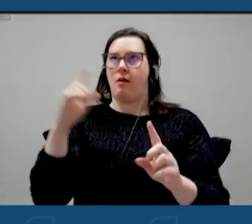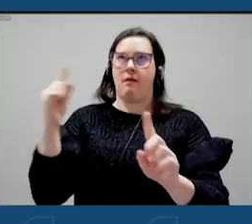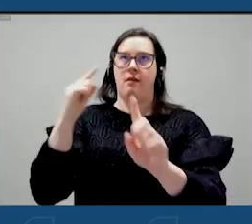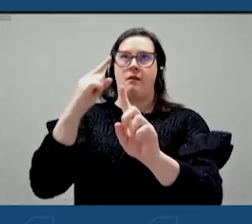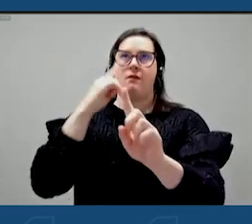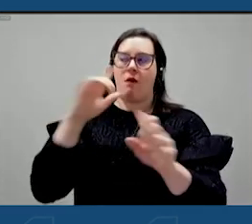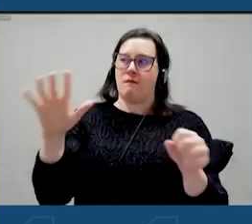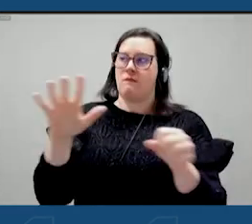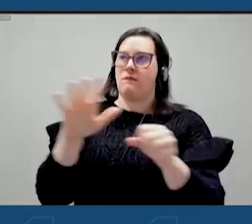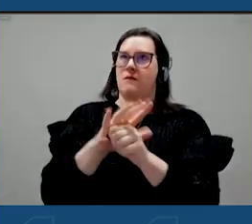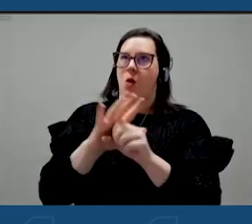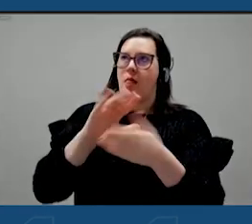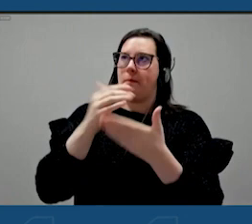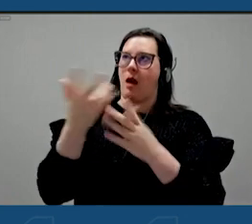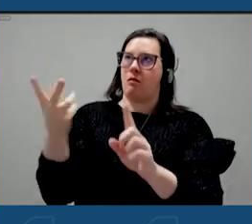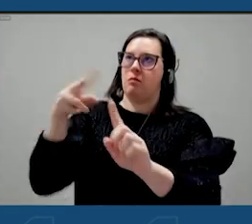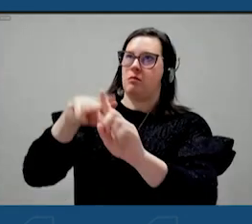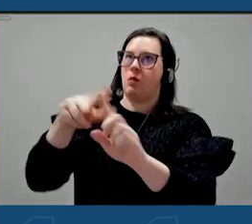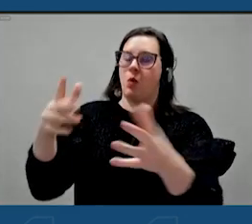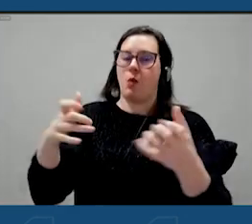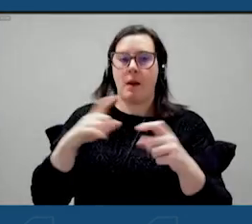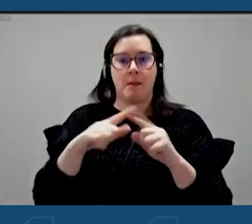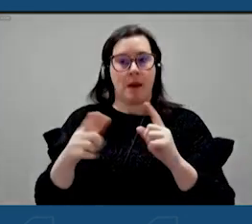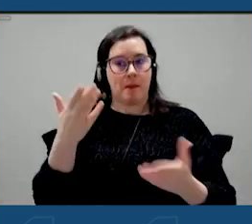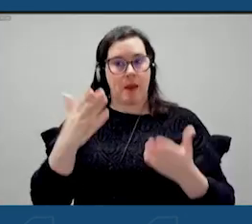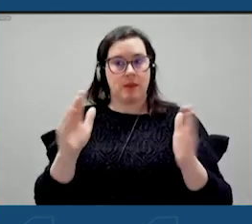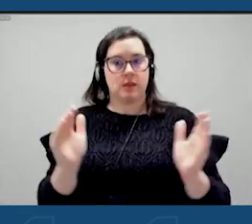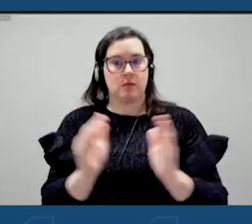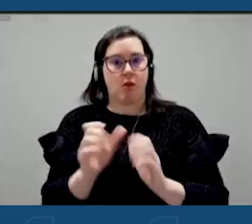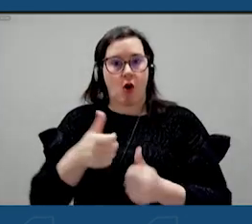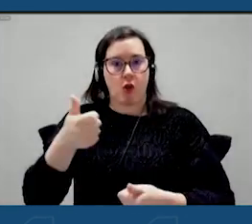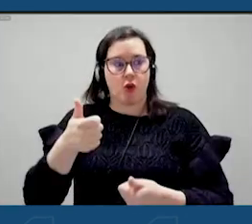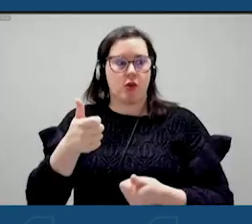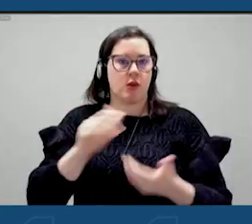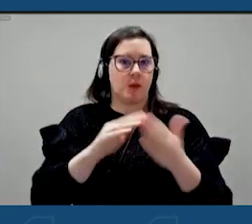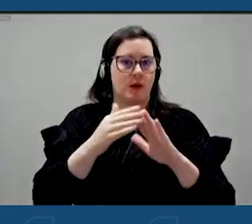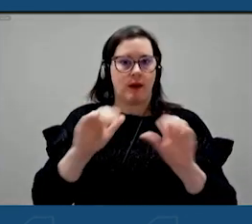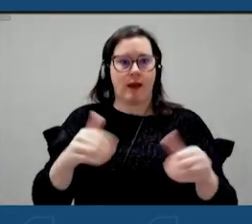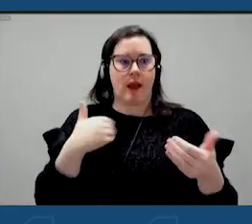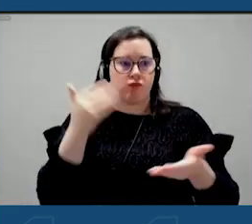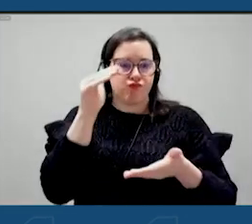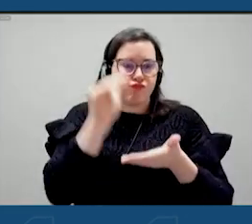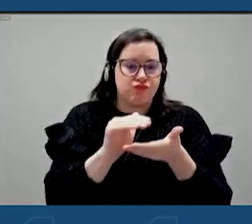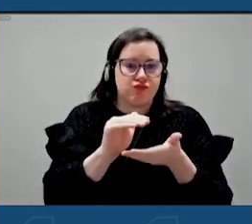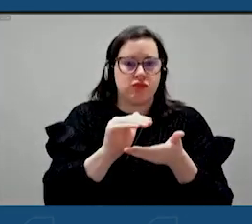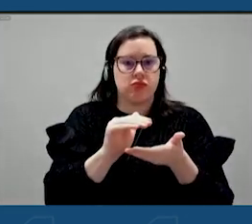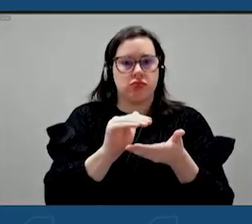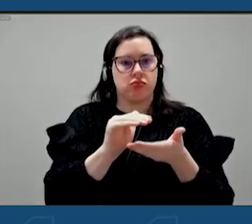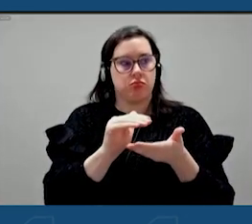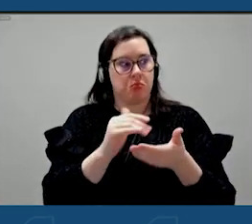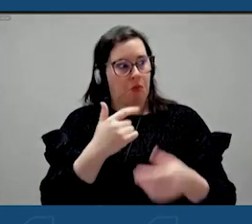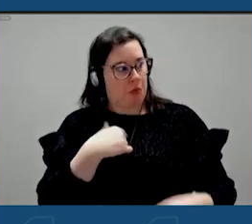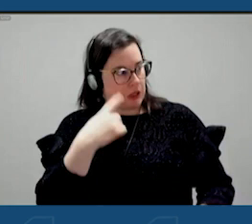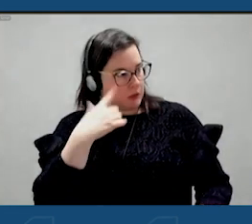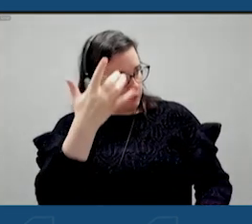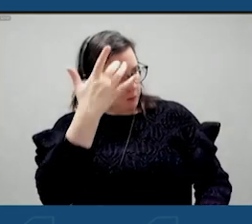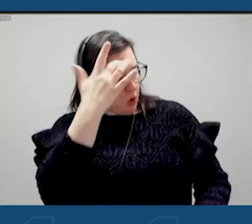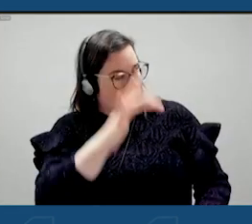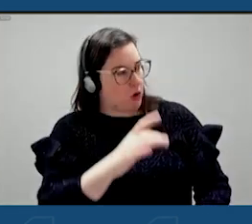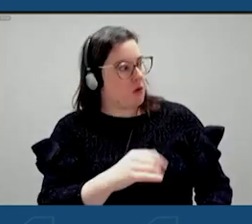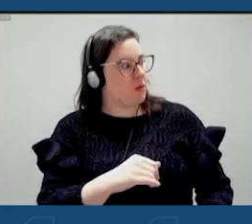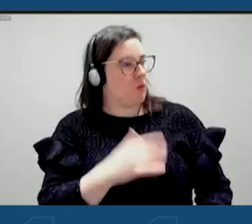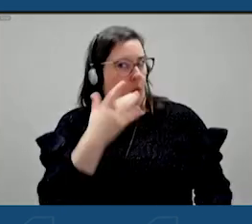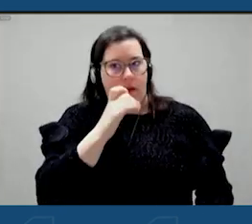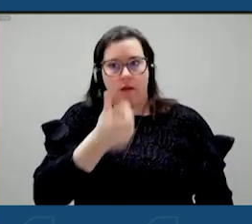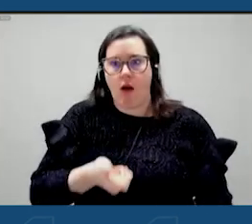amount, but you is there any chance that smaller communities can compete for a lesser amount, for example? It's like, that sounds smart. Why not?